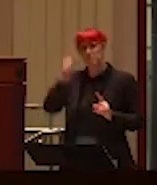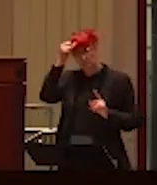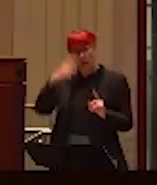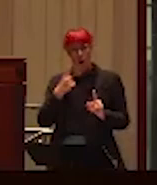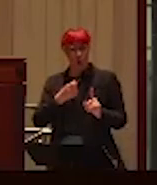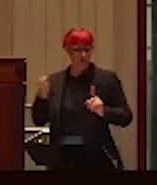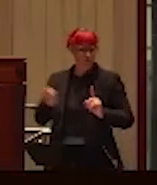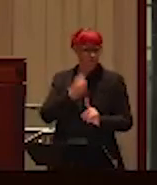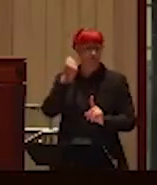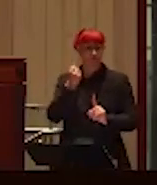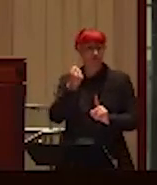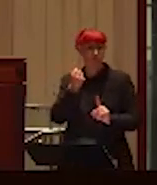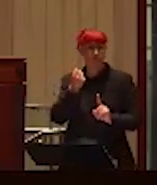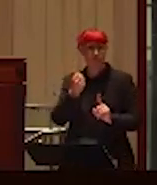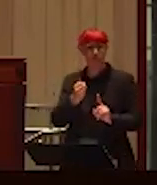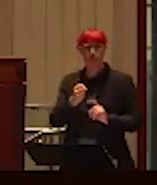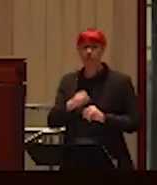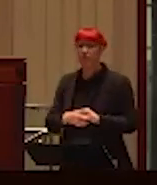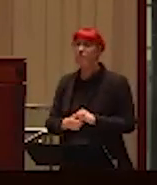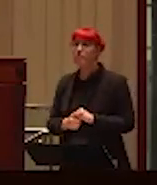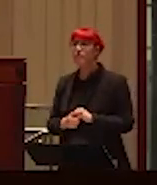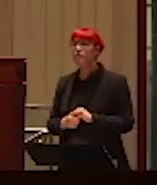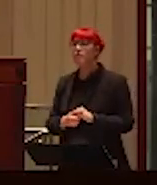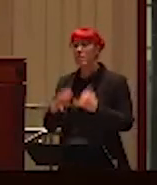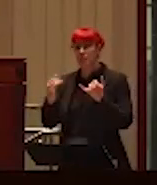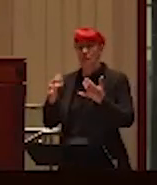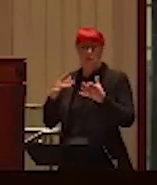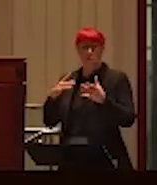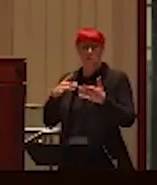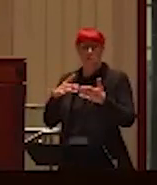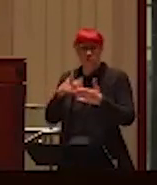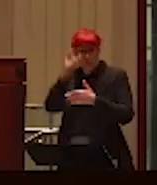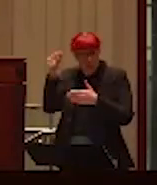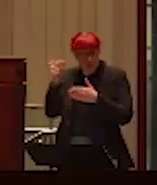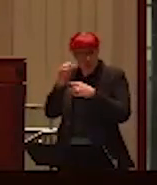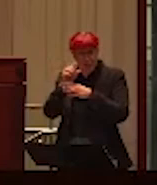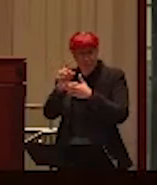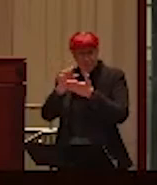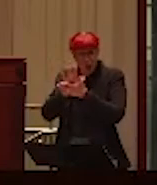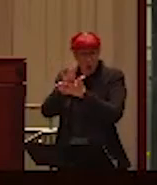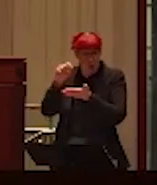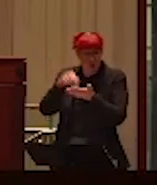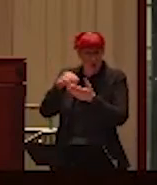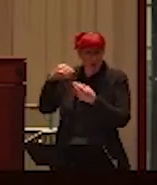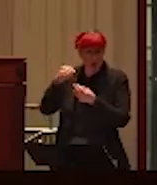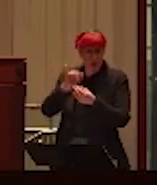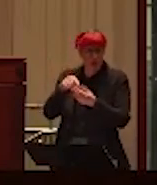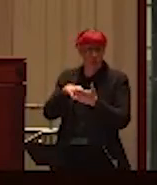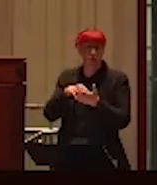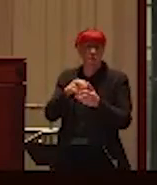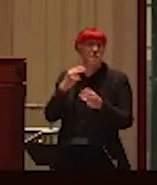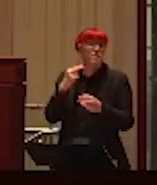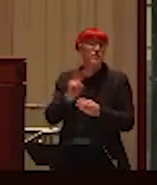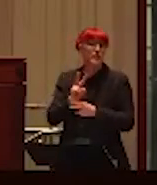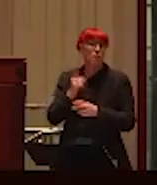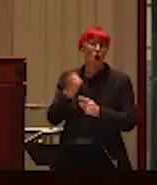Um, it's, it gets into government documents where the victim is always described as female. Um, even